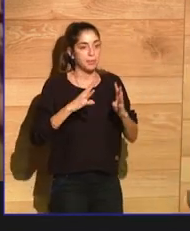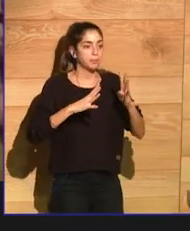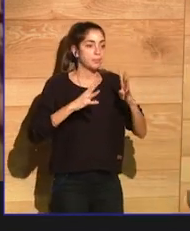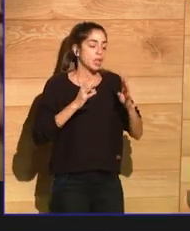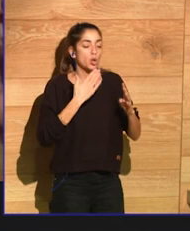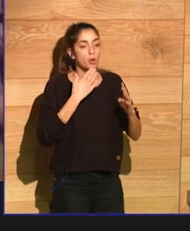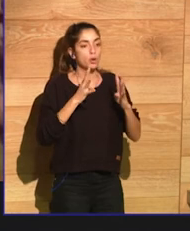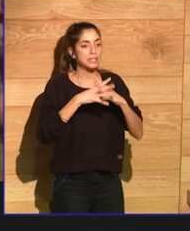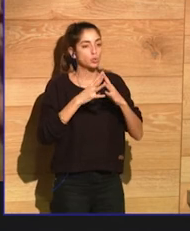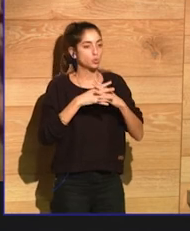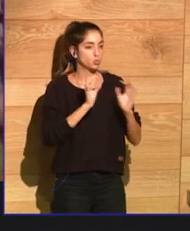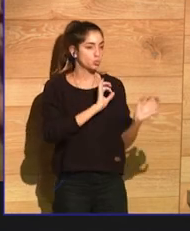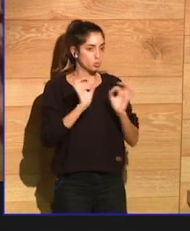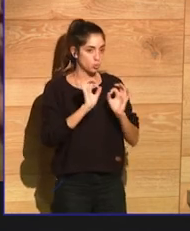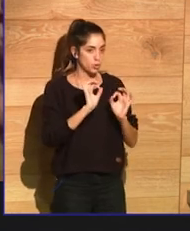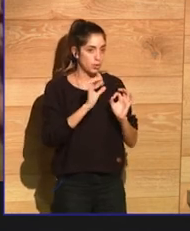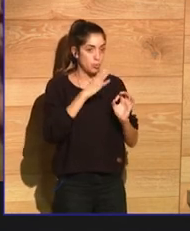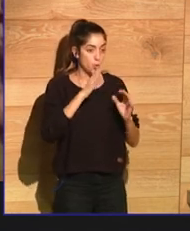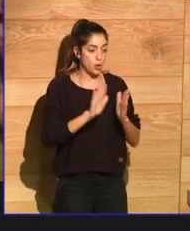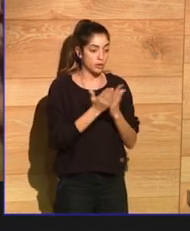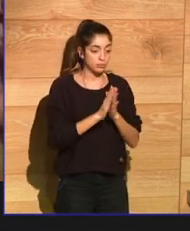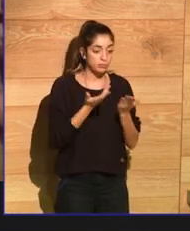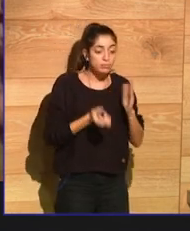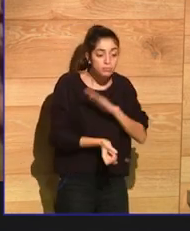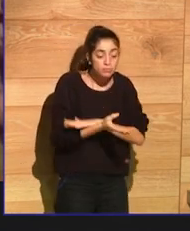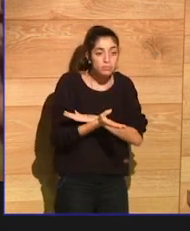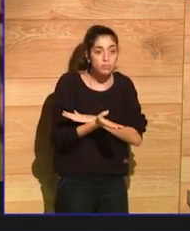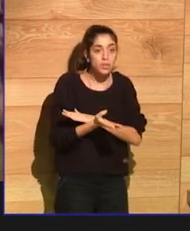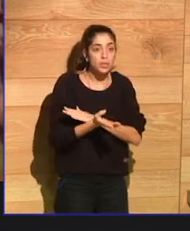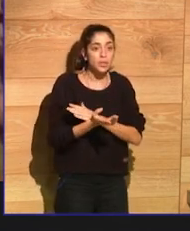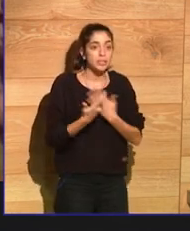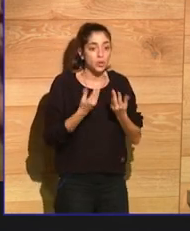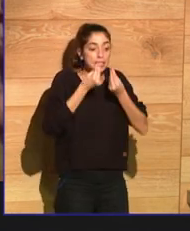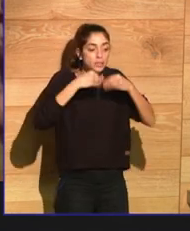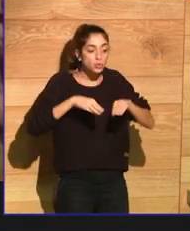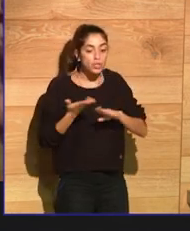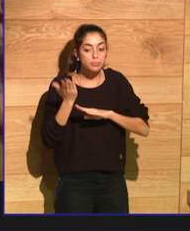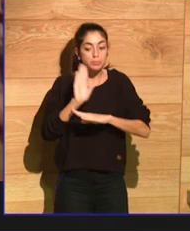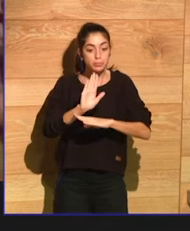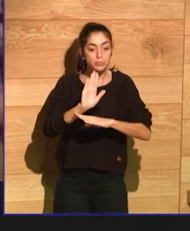the way the story is presented forces you to write so that